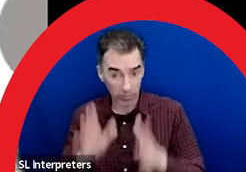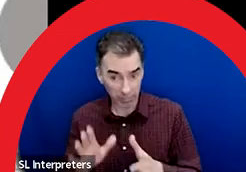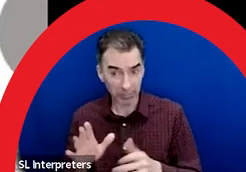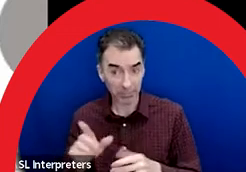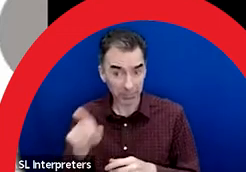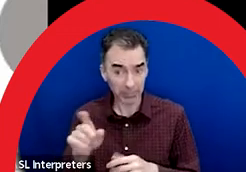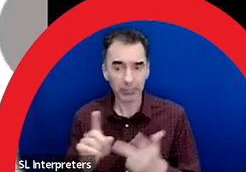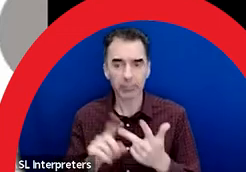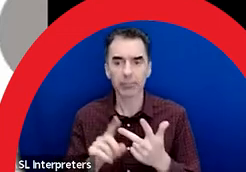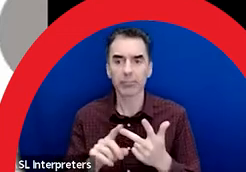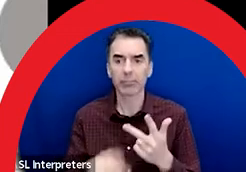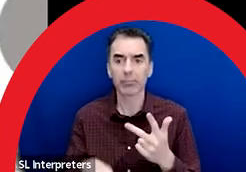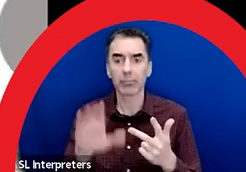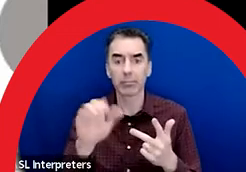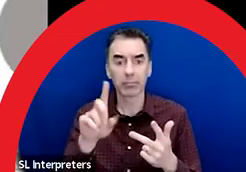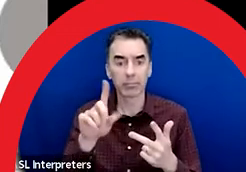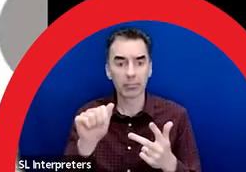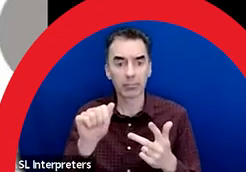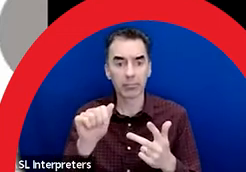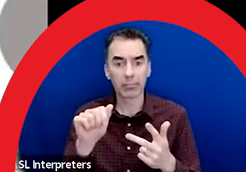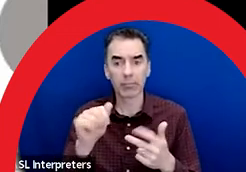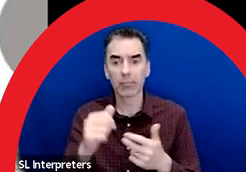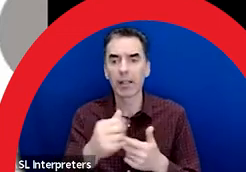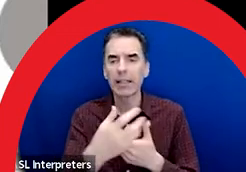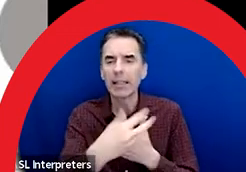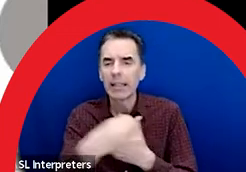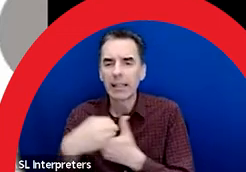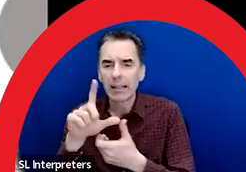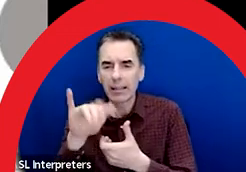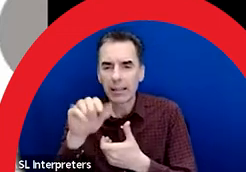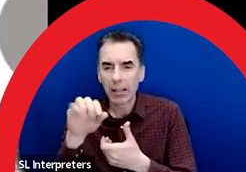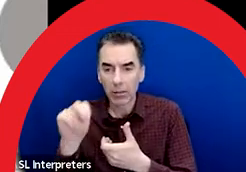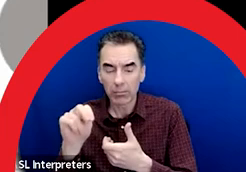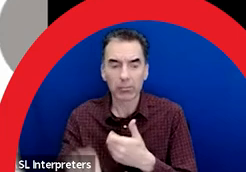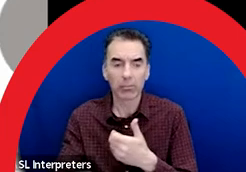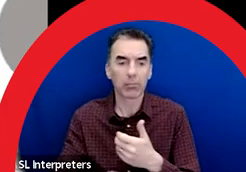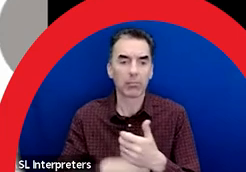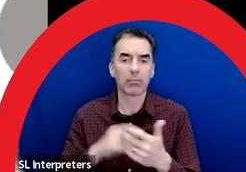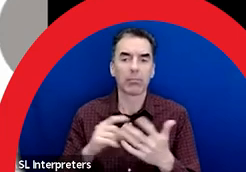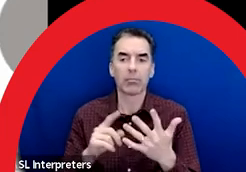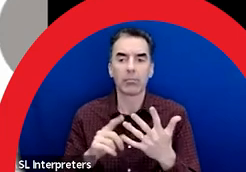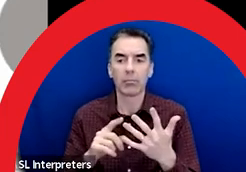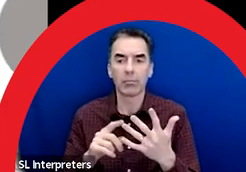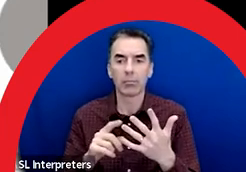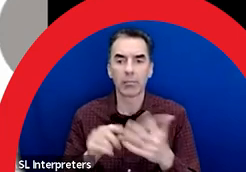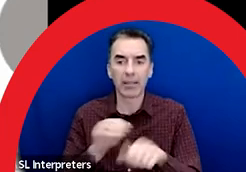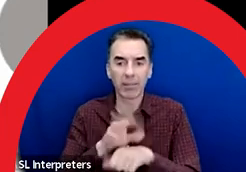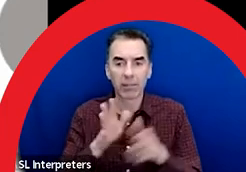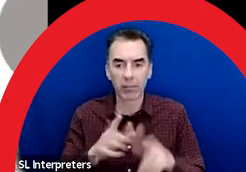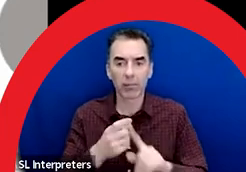CADA's engagement liaison. An advisor from roads and transportation.